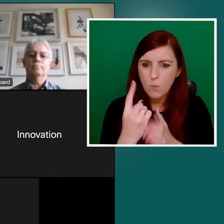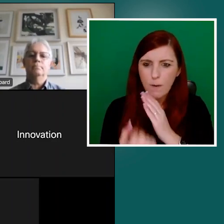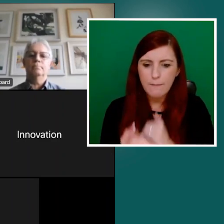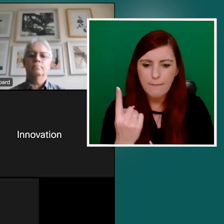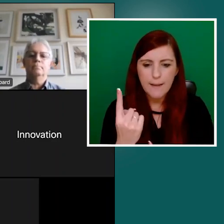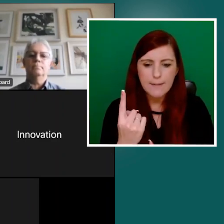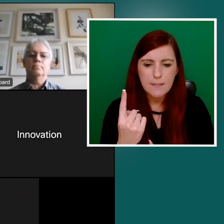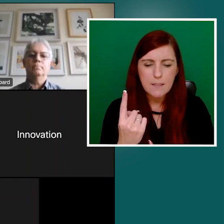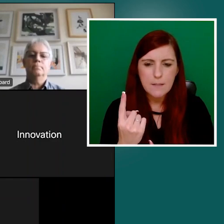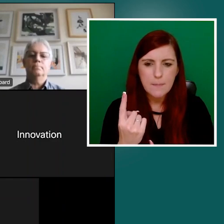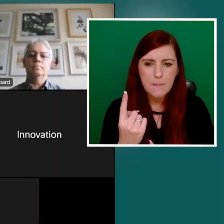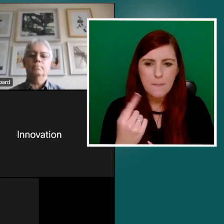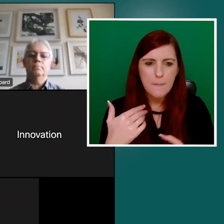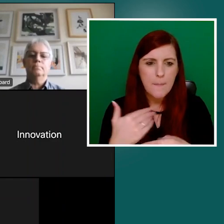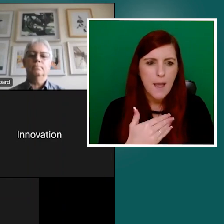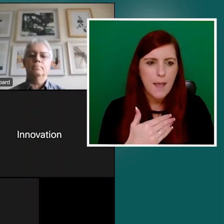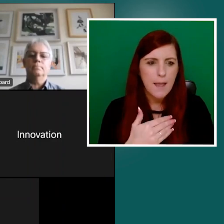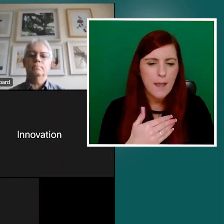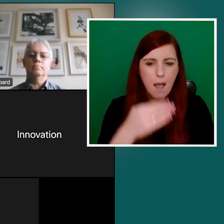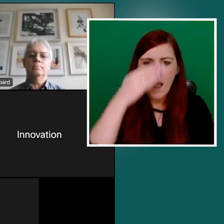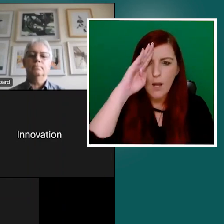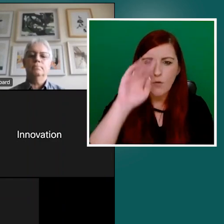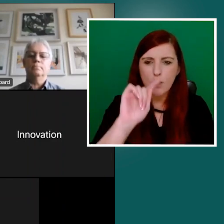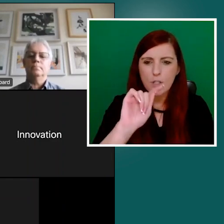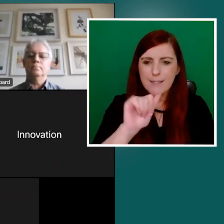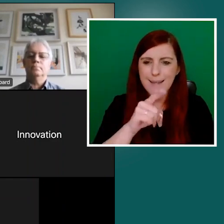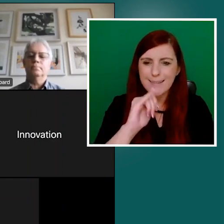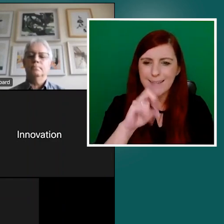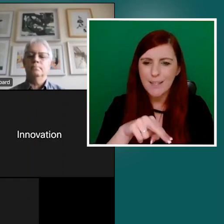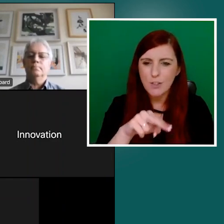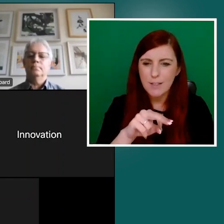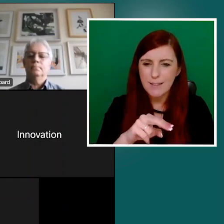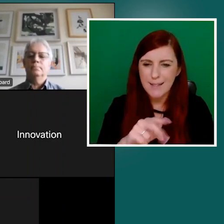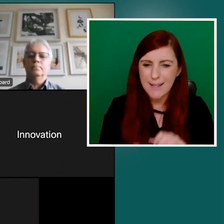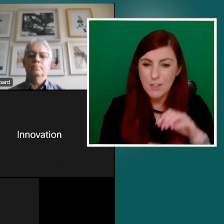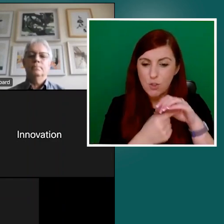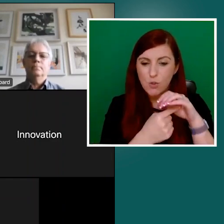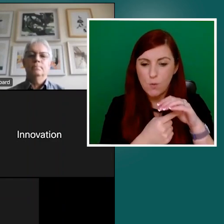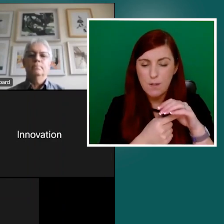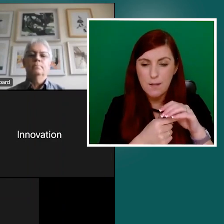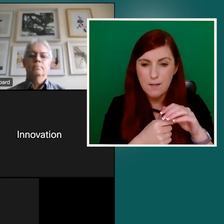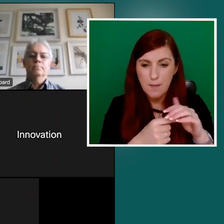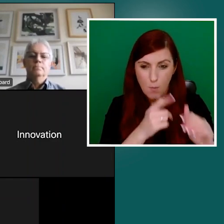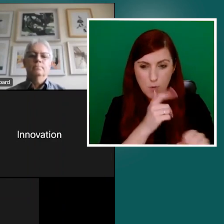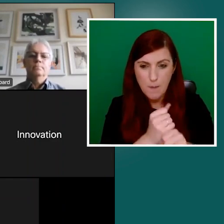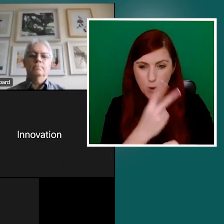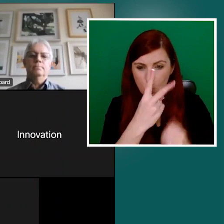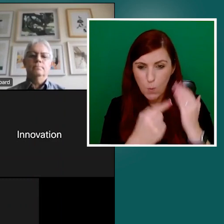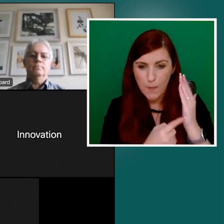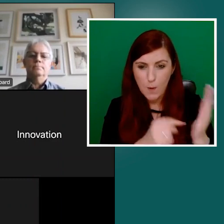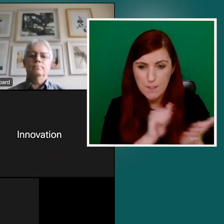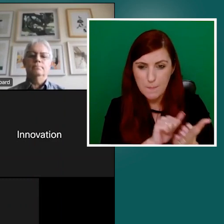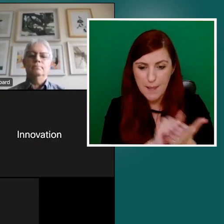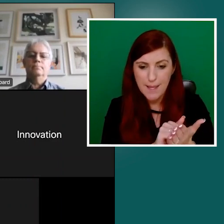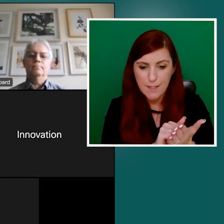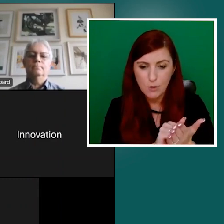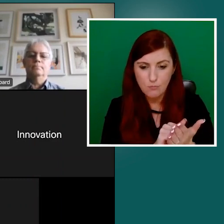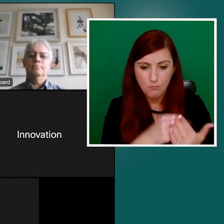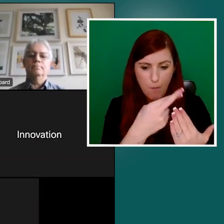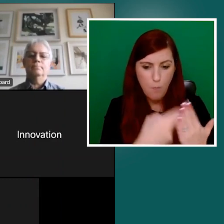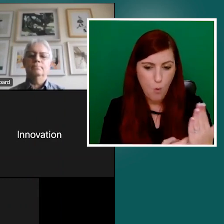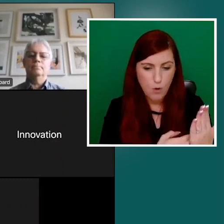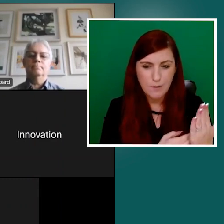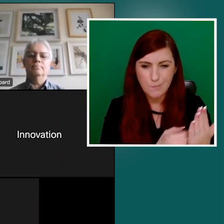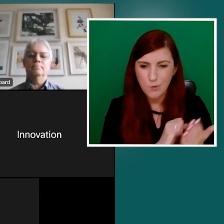2000 page report produced by the commission on taxation and welfare. And the first question put to the minister was, well,